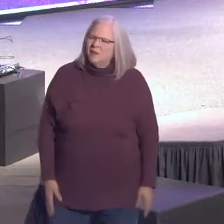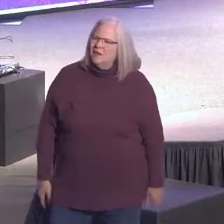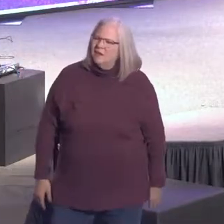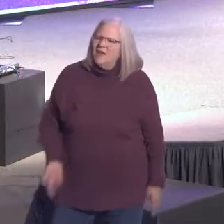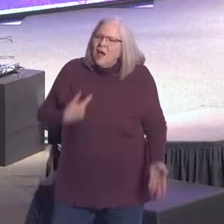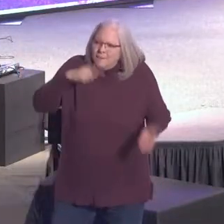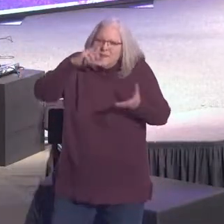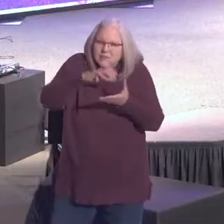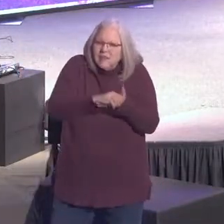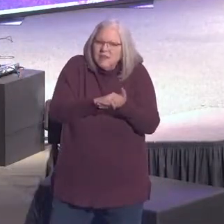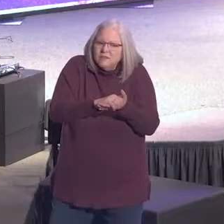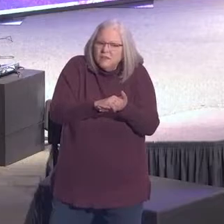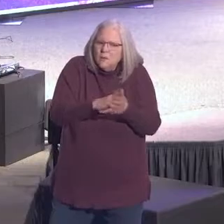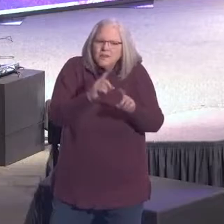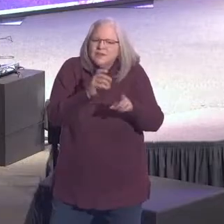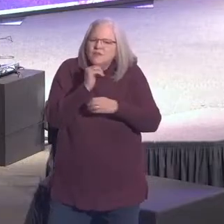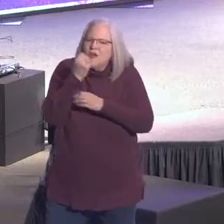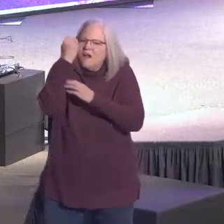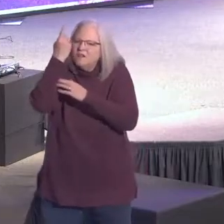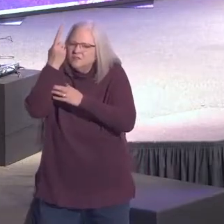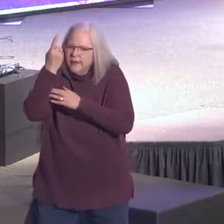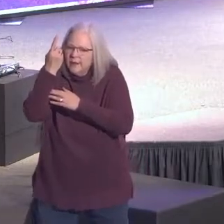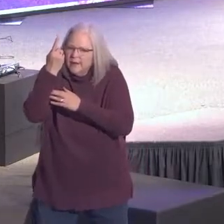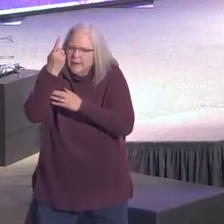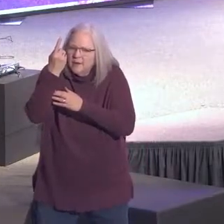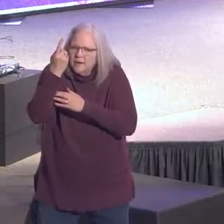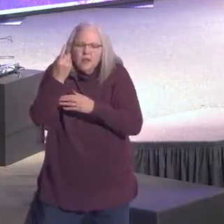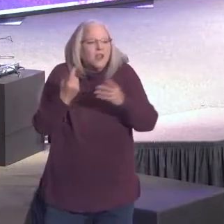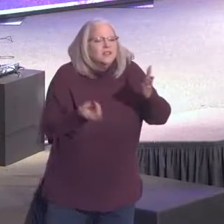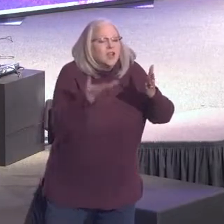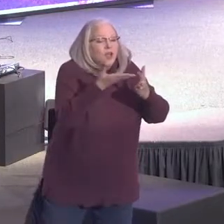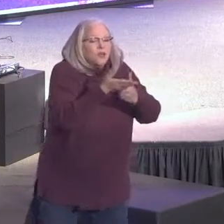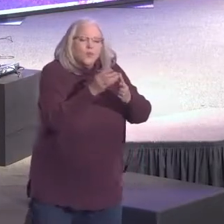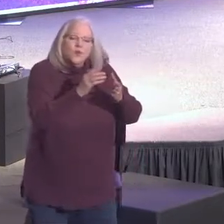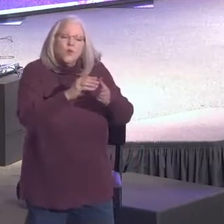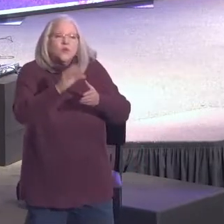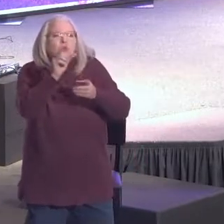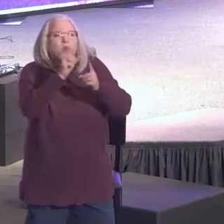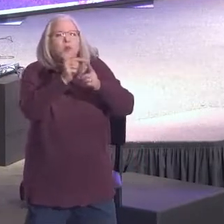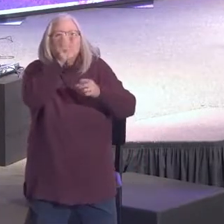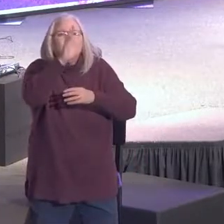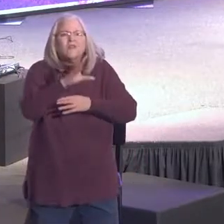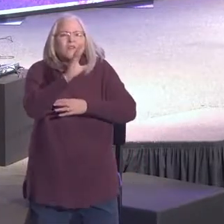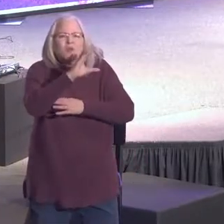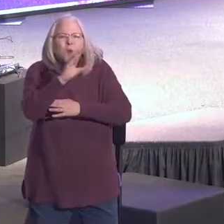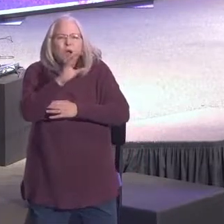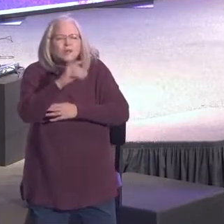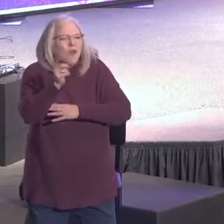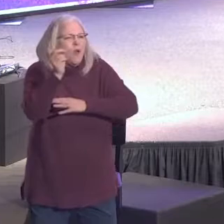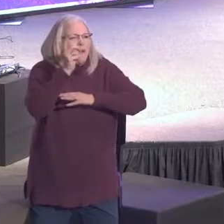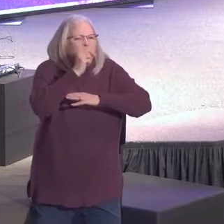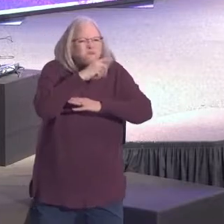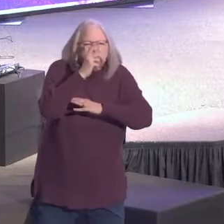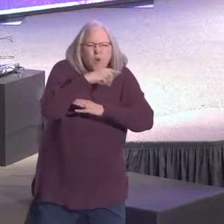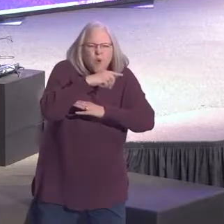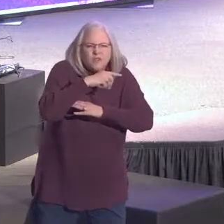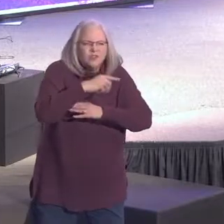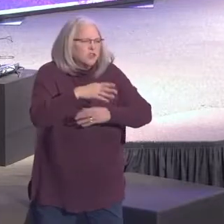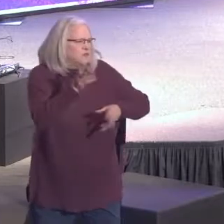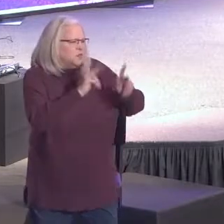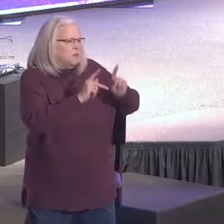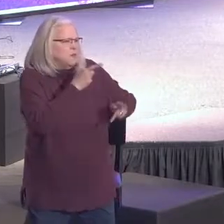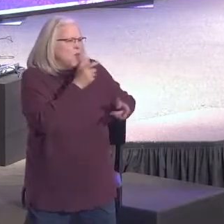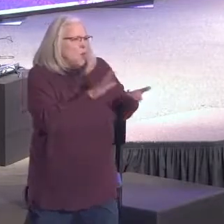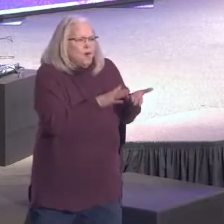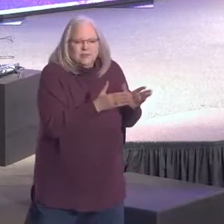didn't understand it. Look at 1 Corinthians 1, 18. It says, for the word of the cross is foolishness to those who are perishing. It was